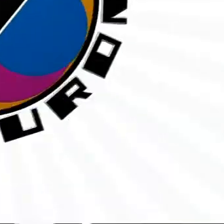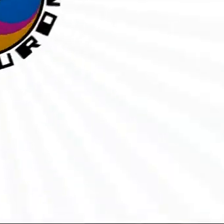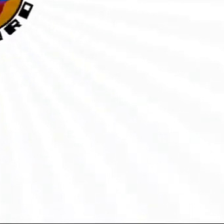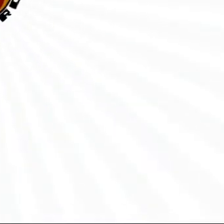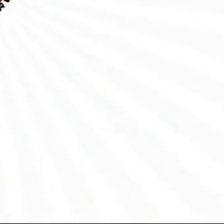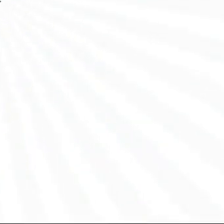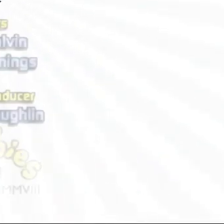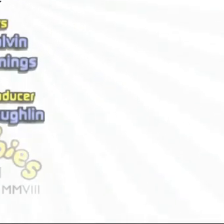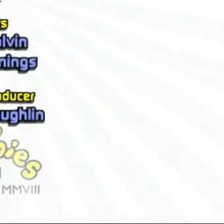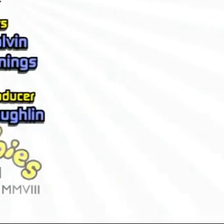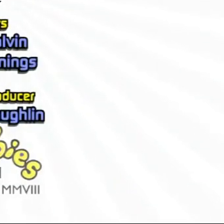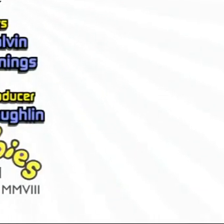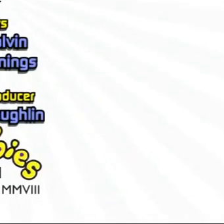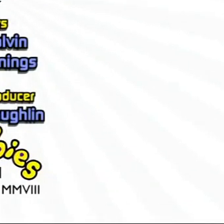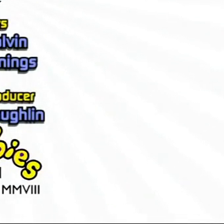Oh,